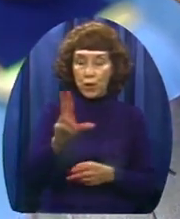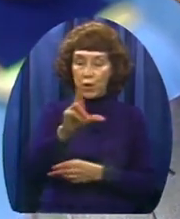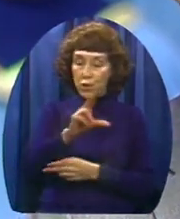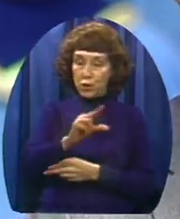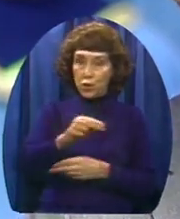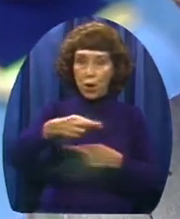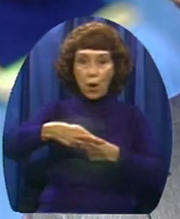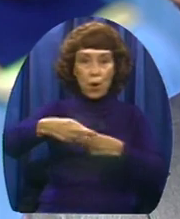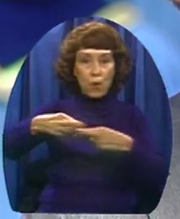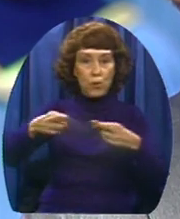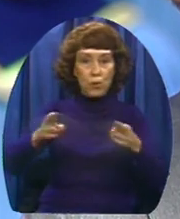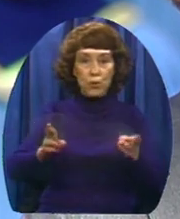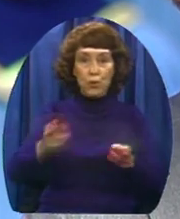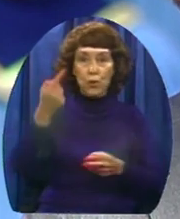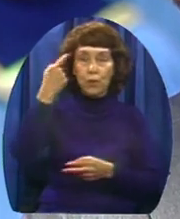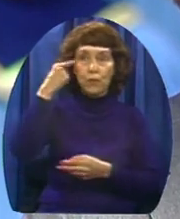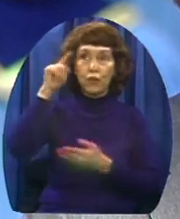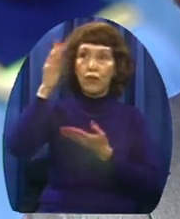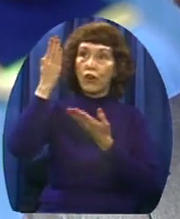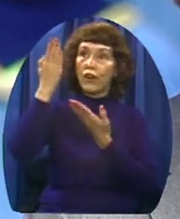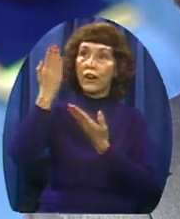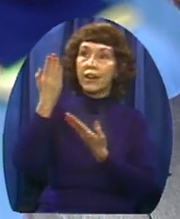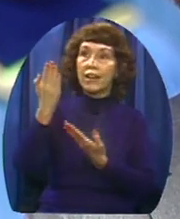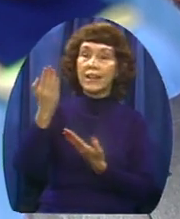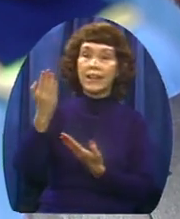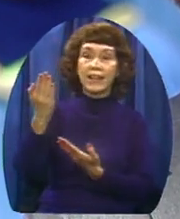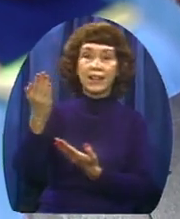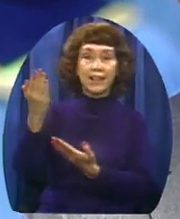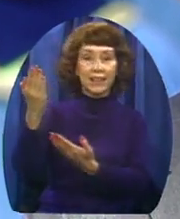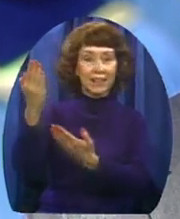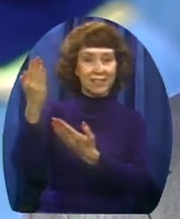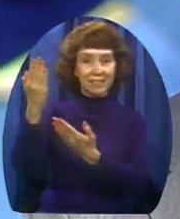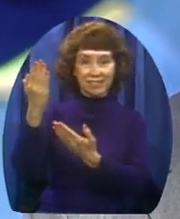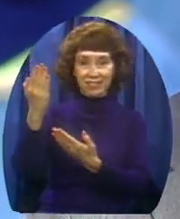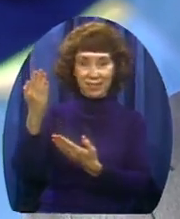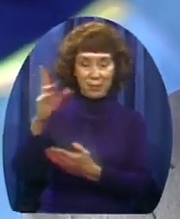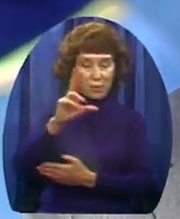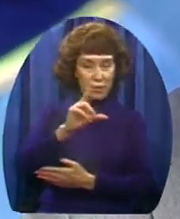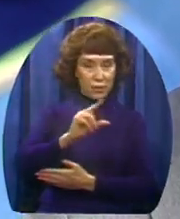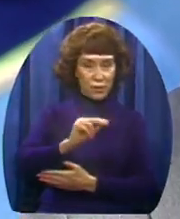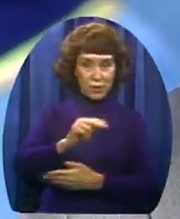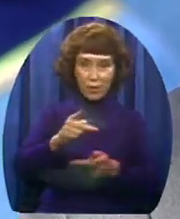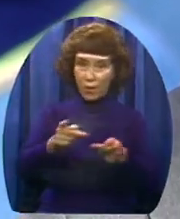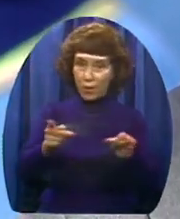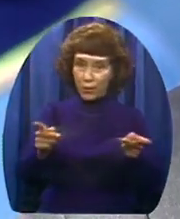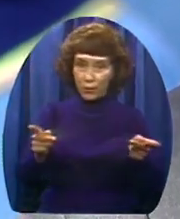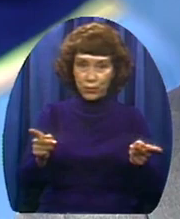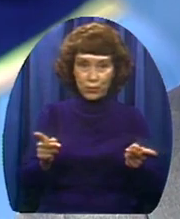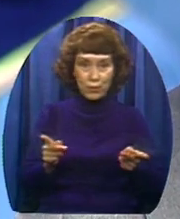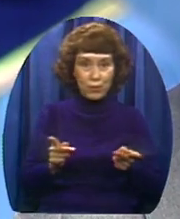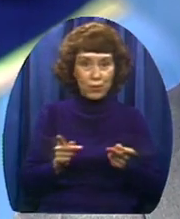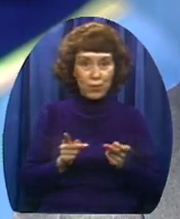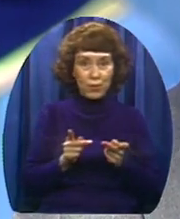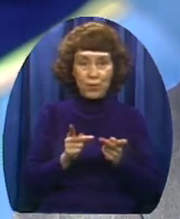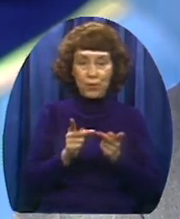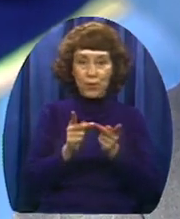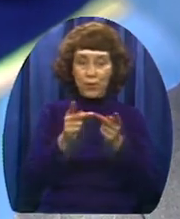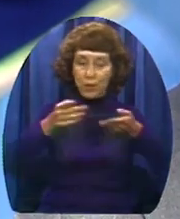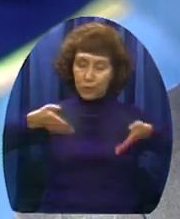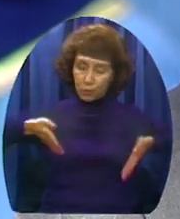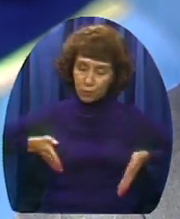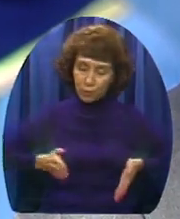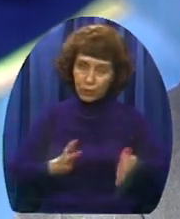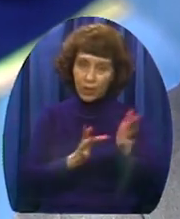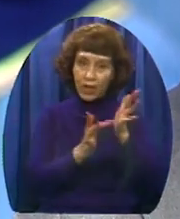room for Him No room to let Him